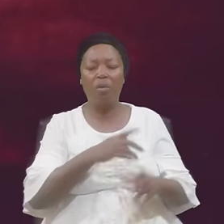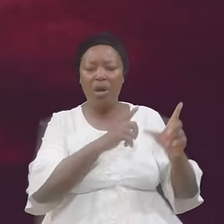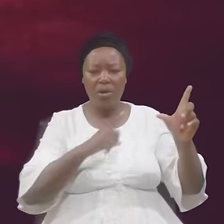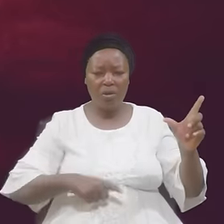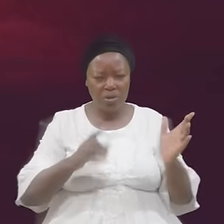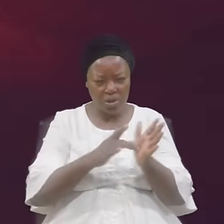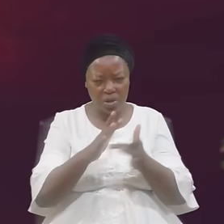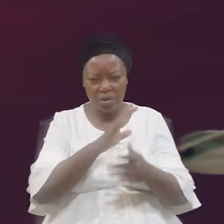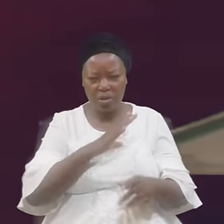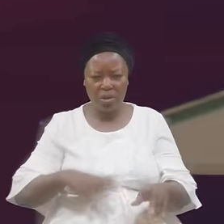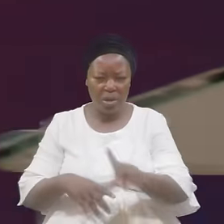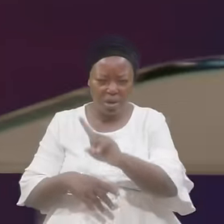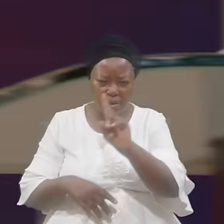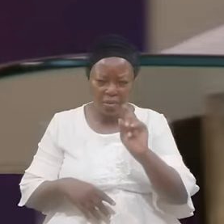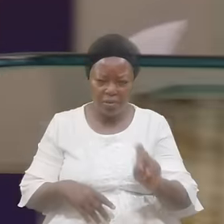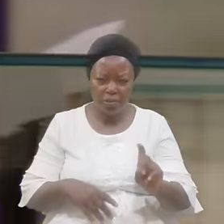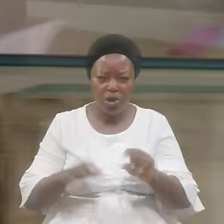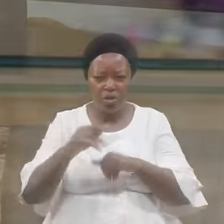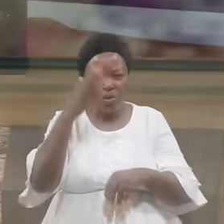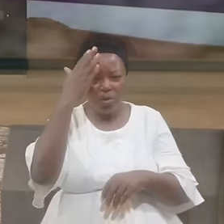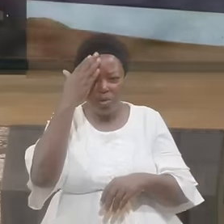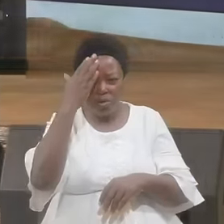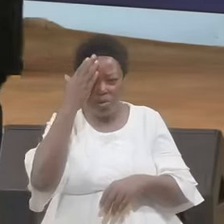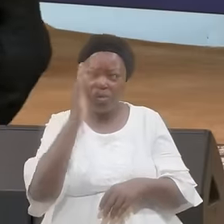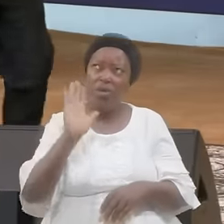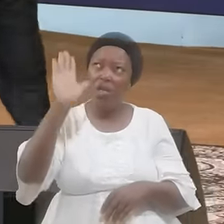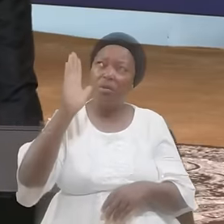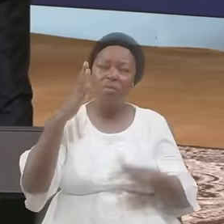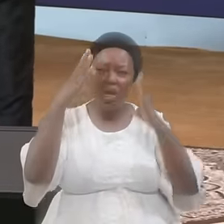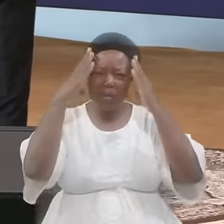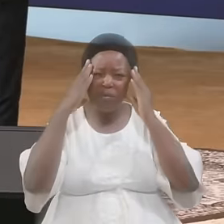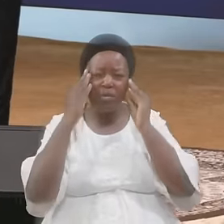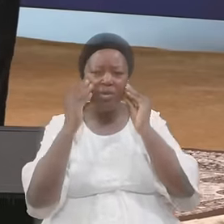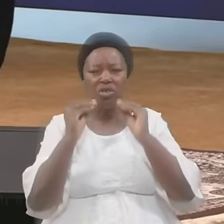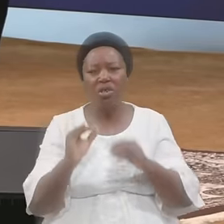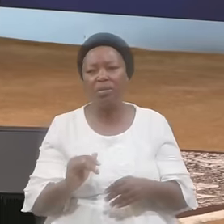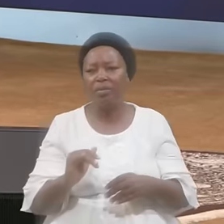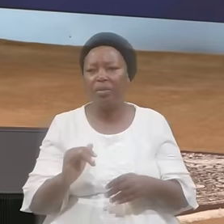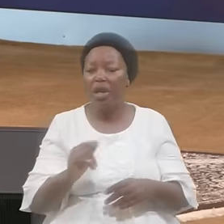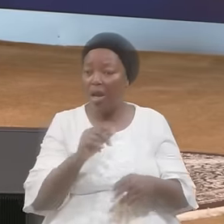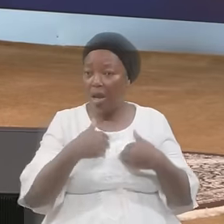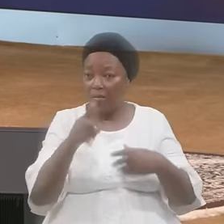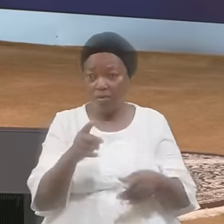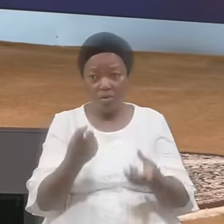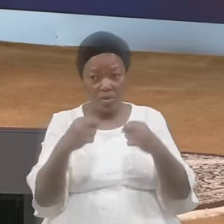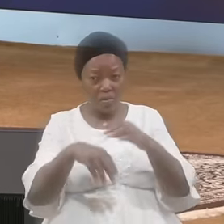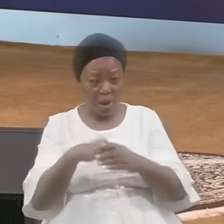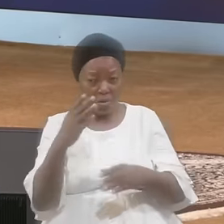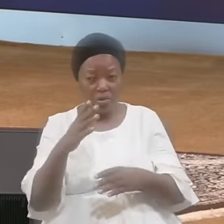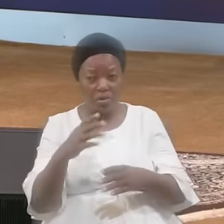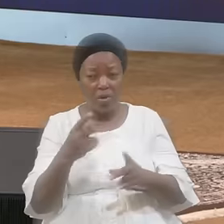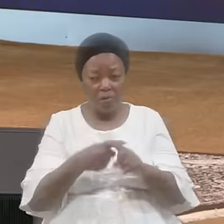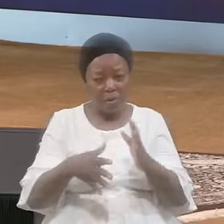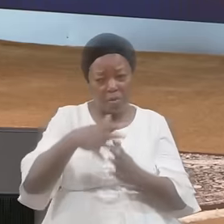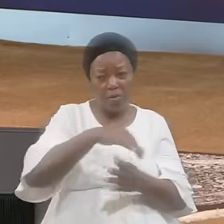Do you know Him Experientially Have you come Out Among them